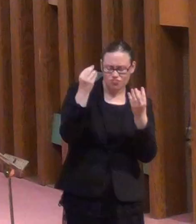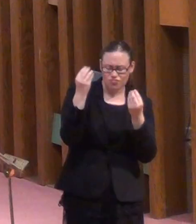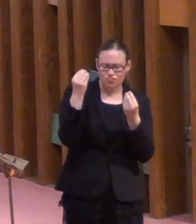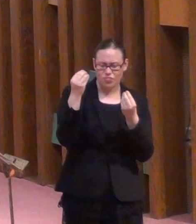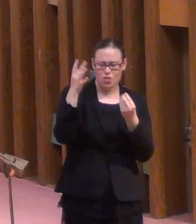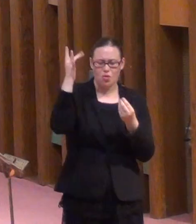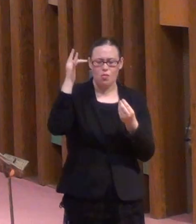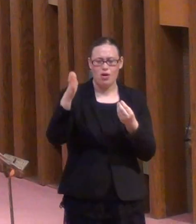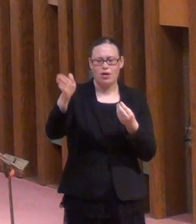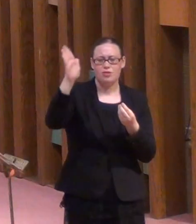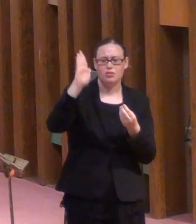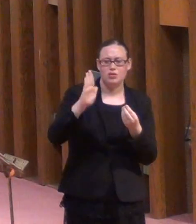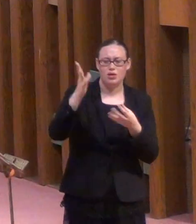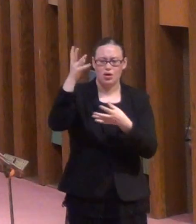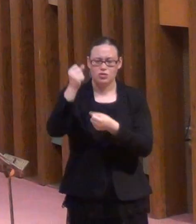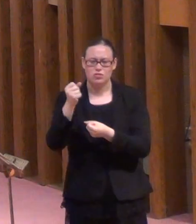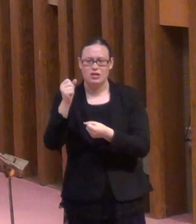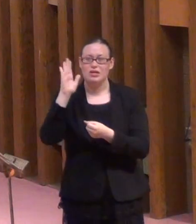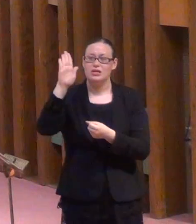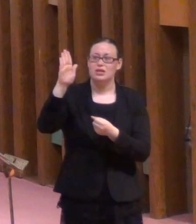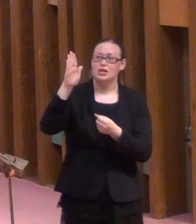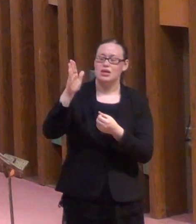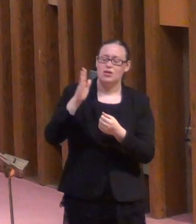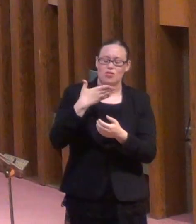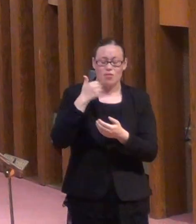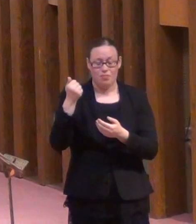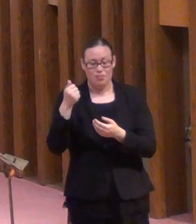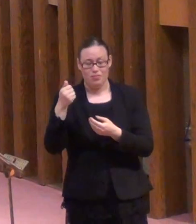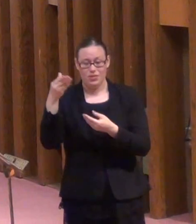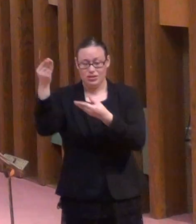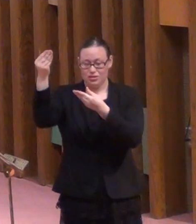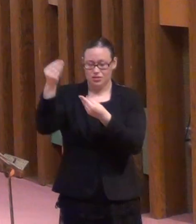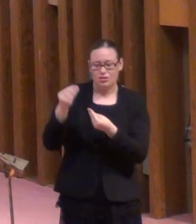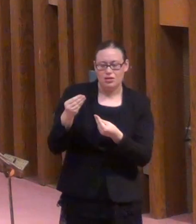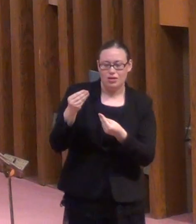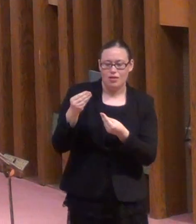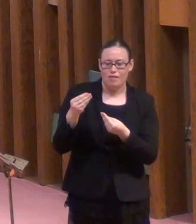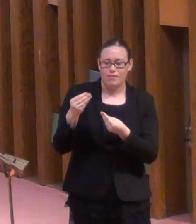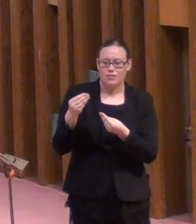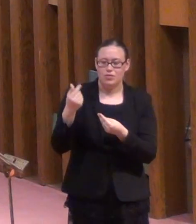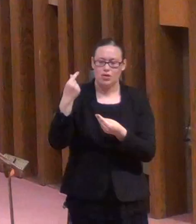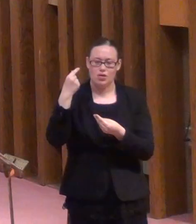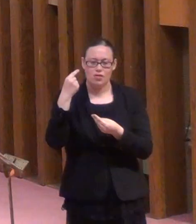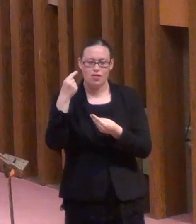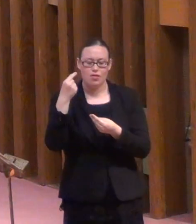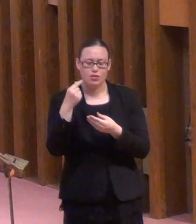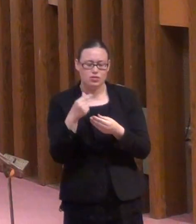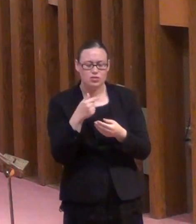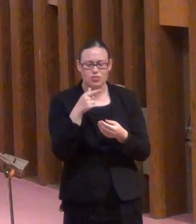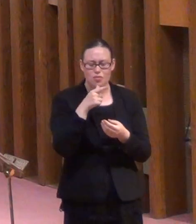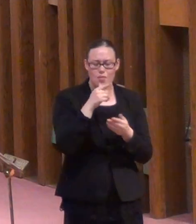to someone who has been unwilling to serve with the little things?